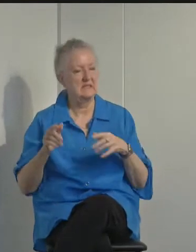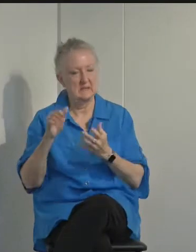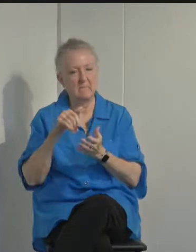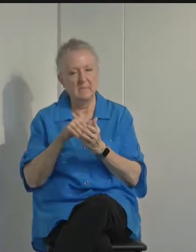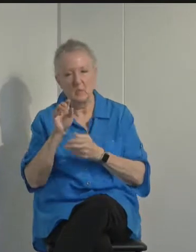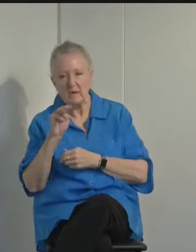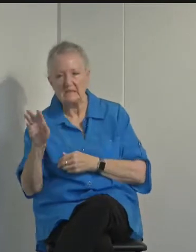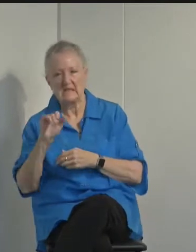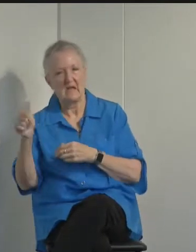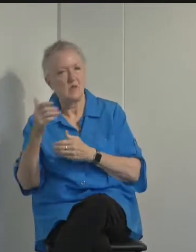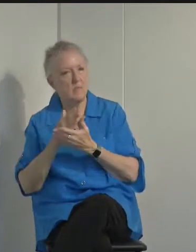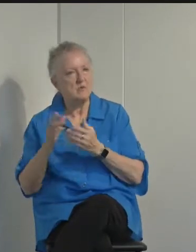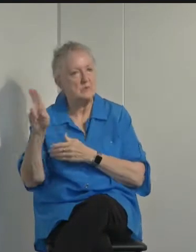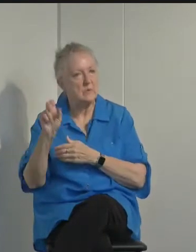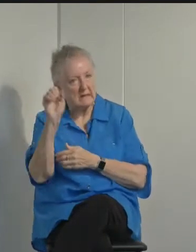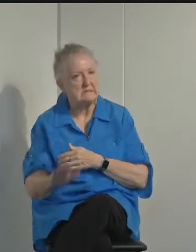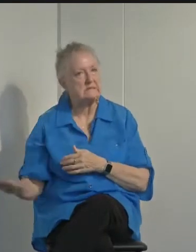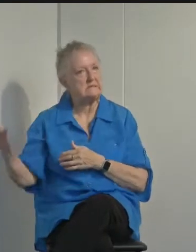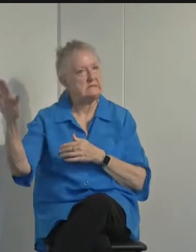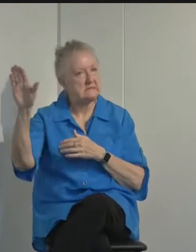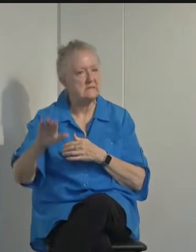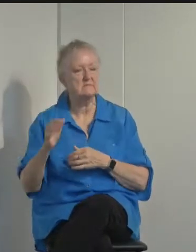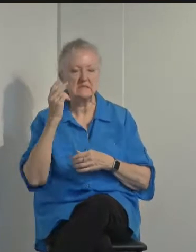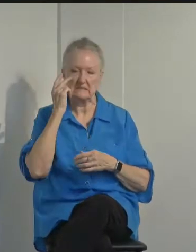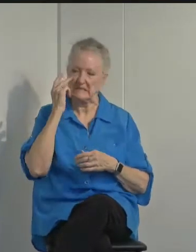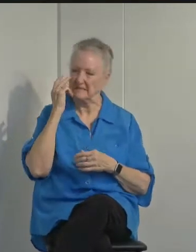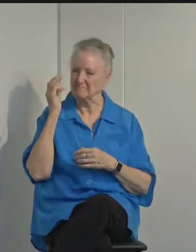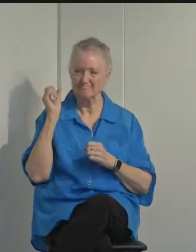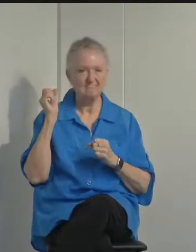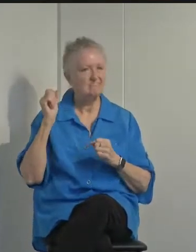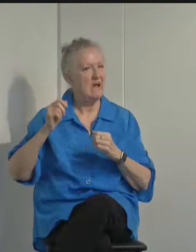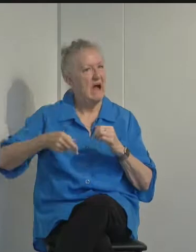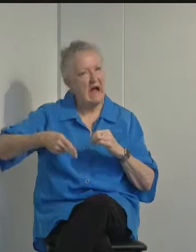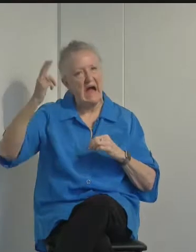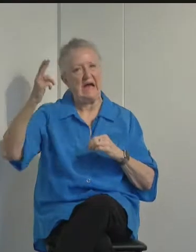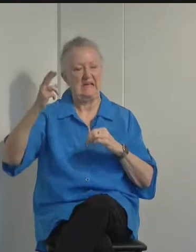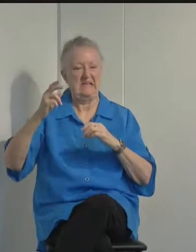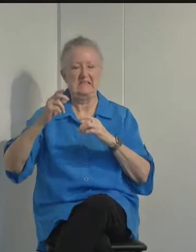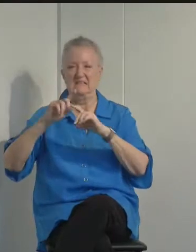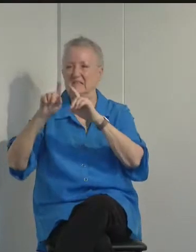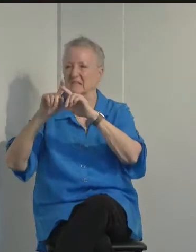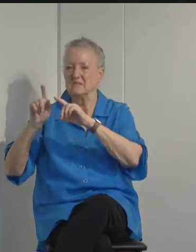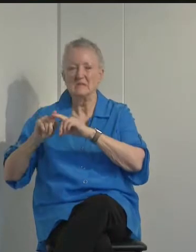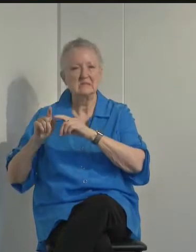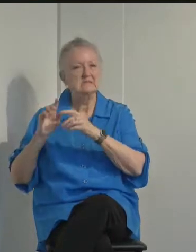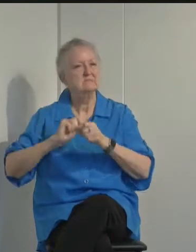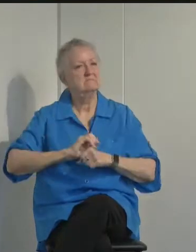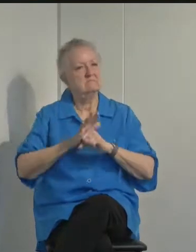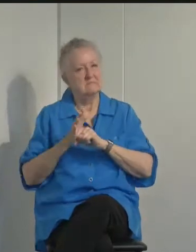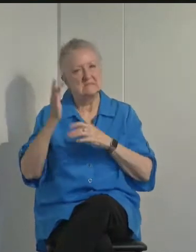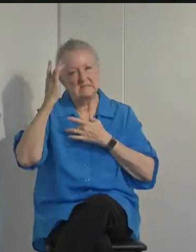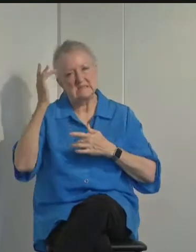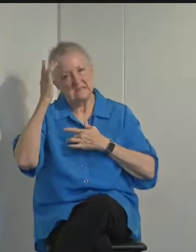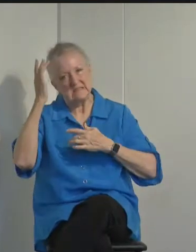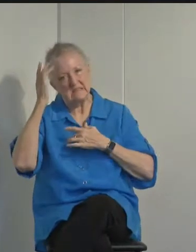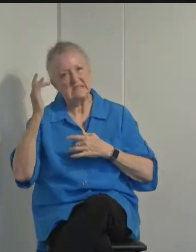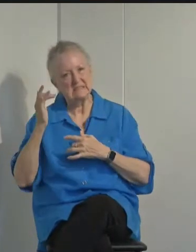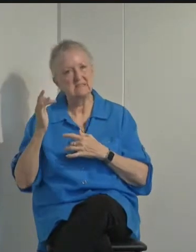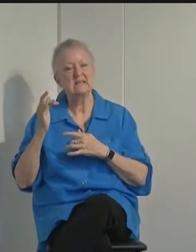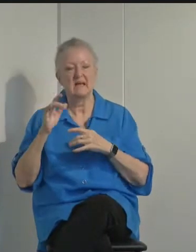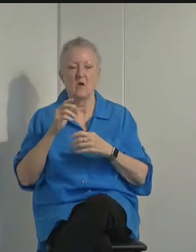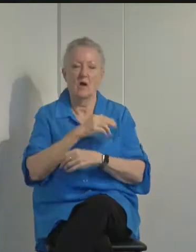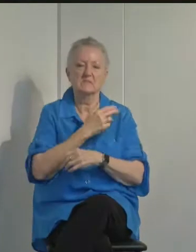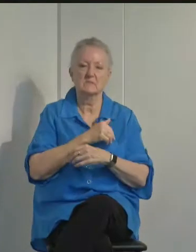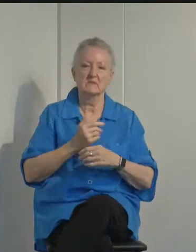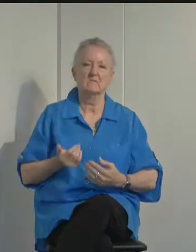United States. He continued, they're seeing all-time record highs in the number of cases, and hospitals are at or over capacity